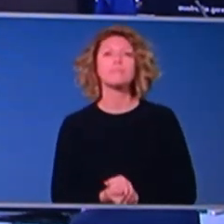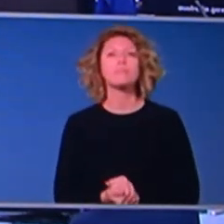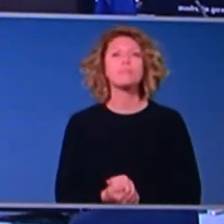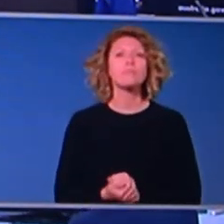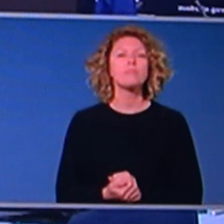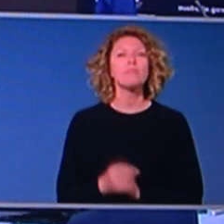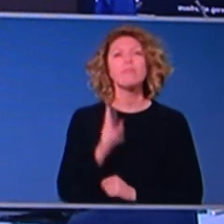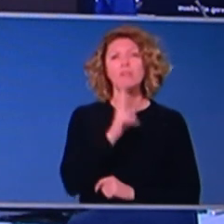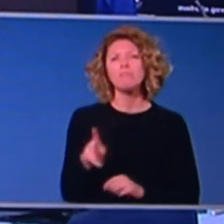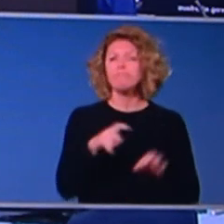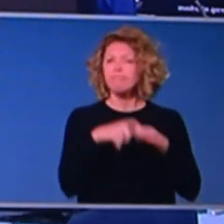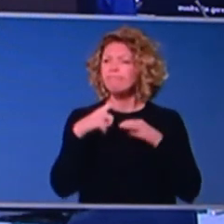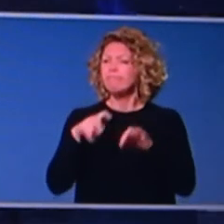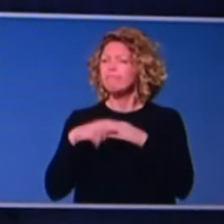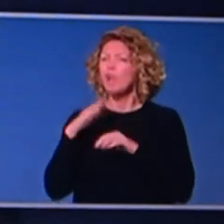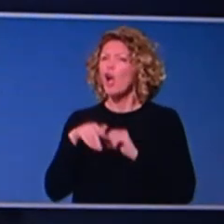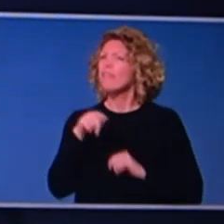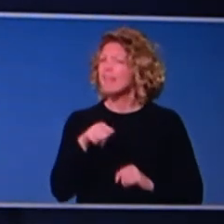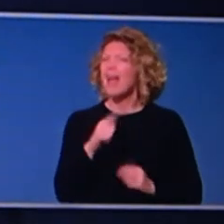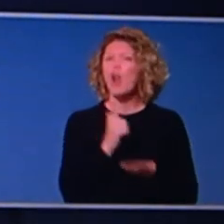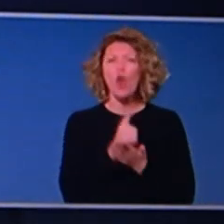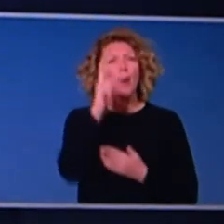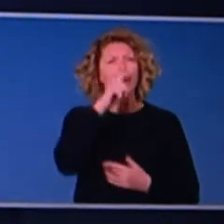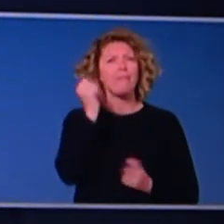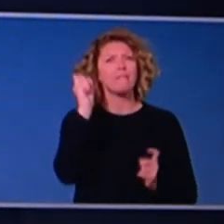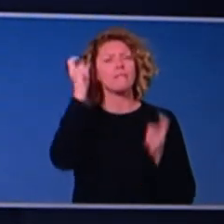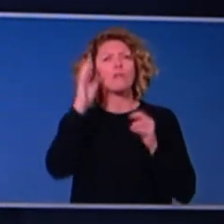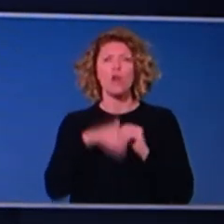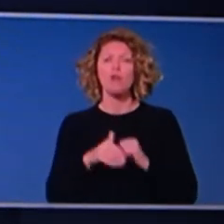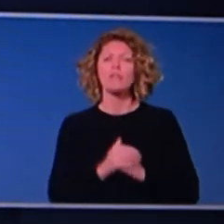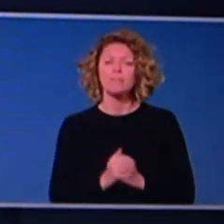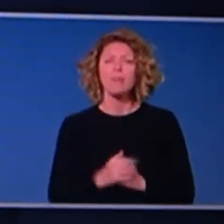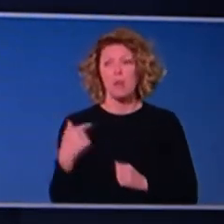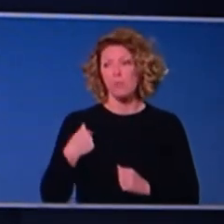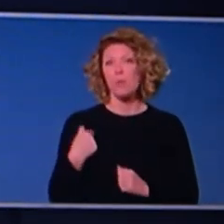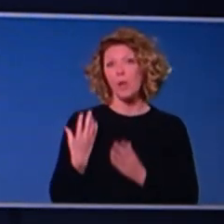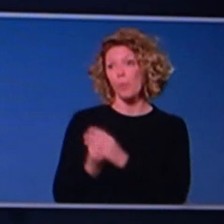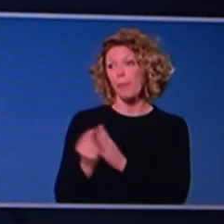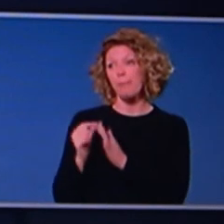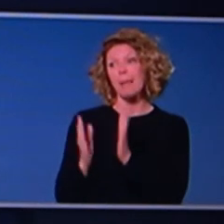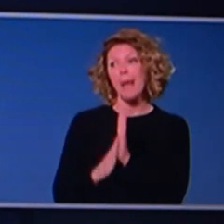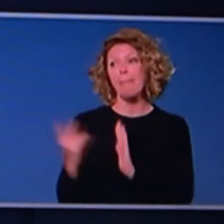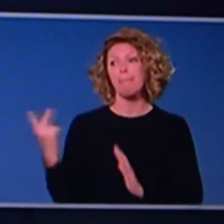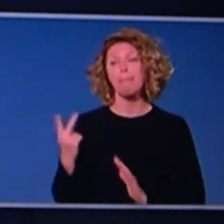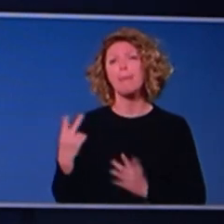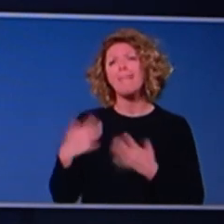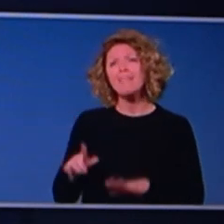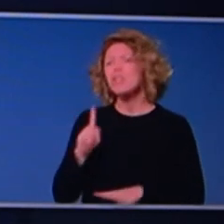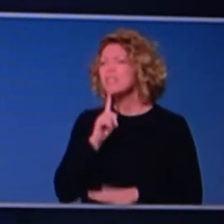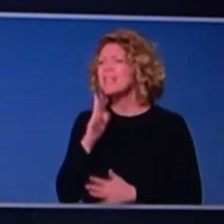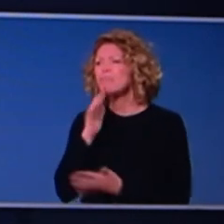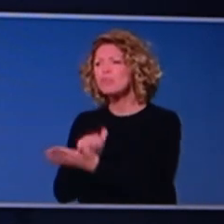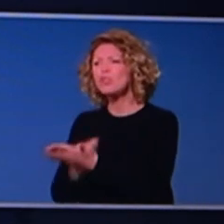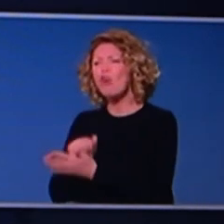of concern in the community from a number of perspectives and, um, PM and I certainly extend our sympathies to the 13